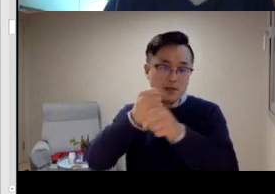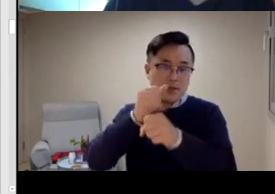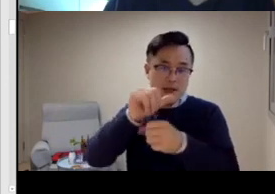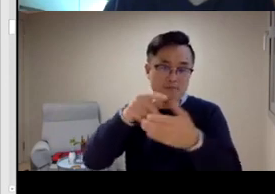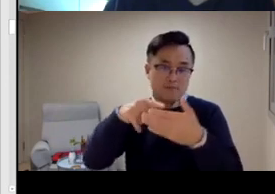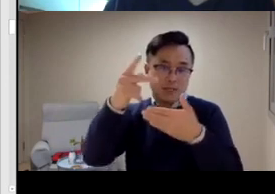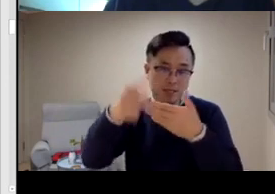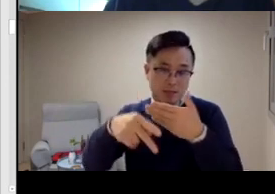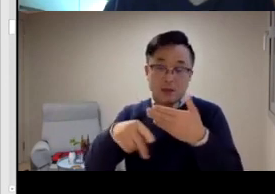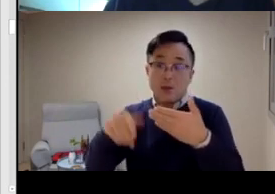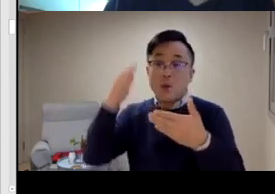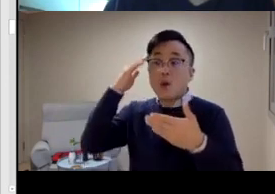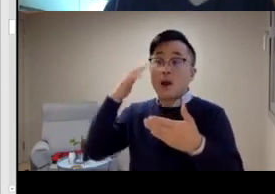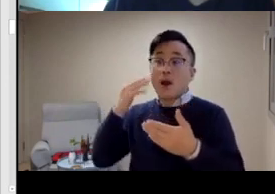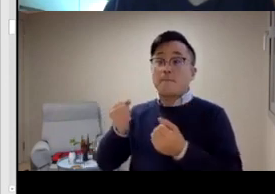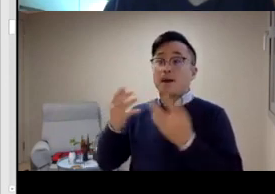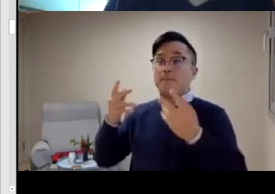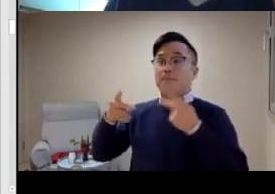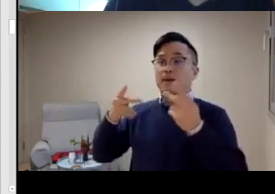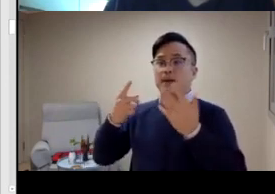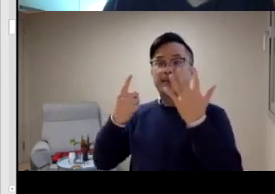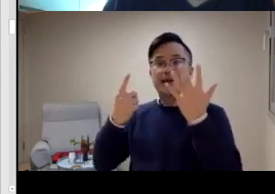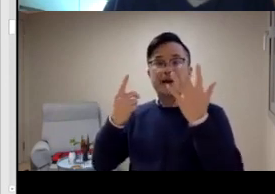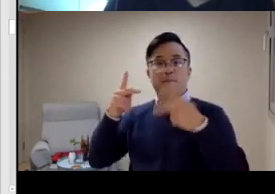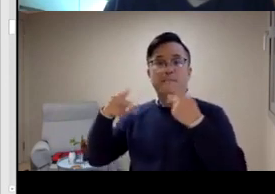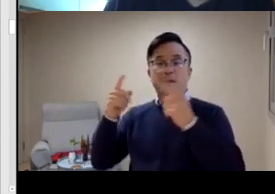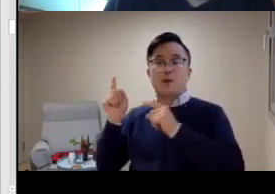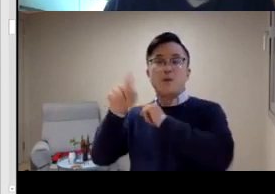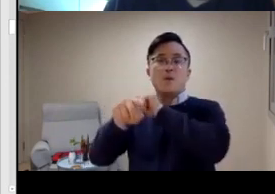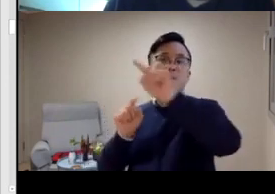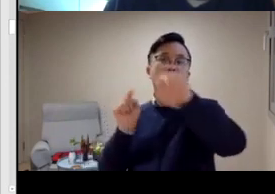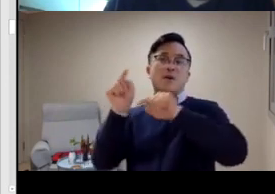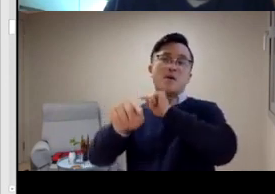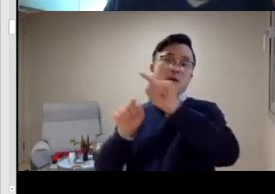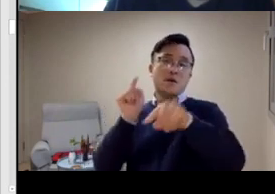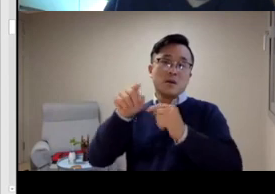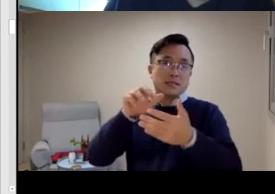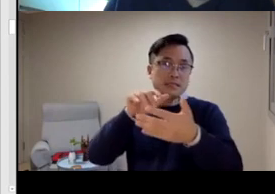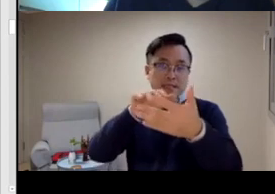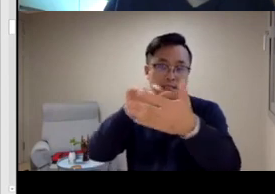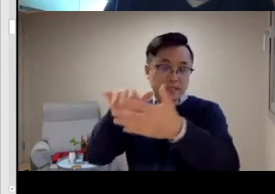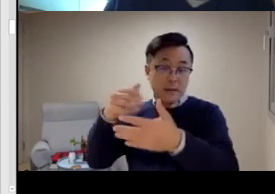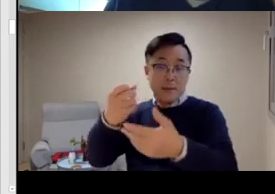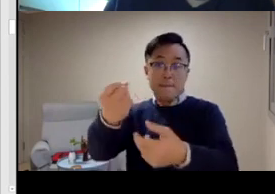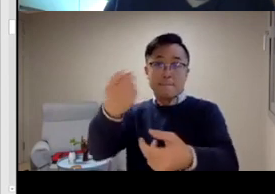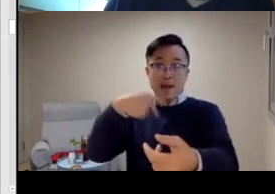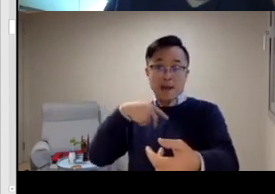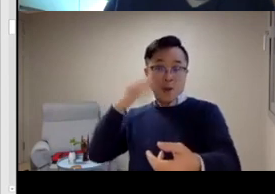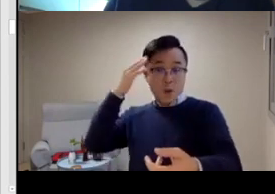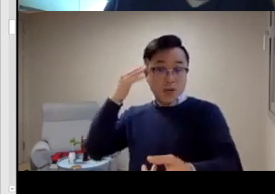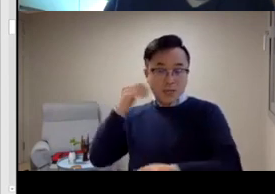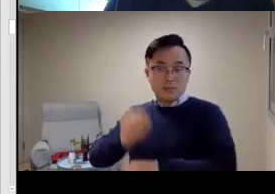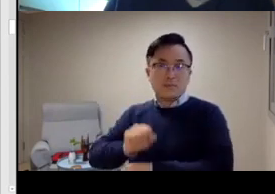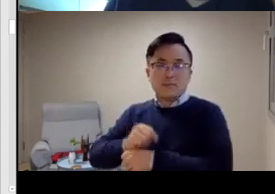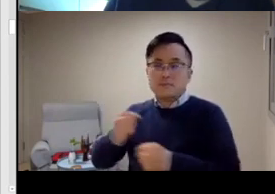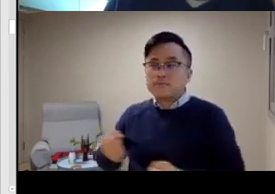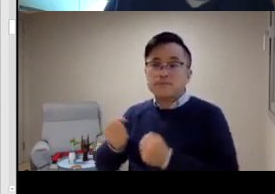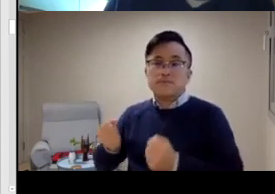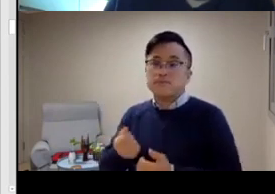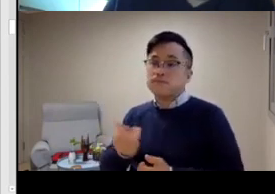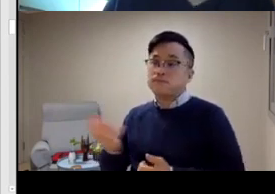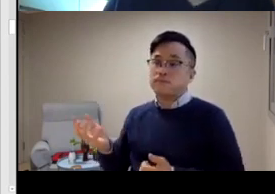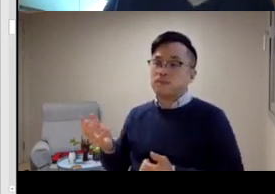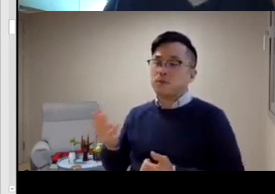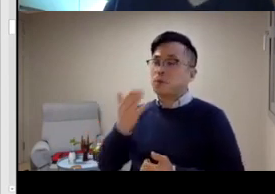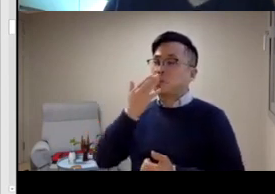And several Deaf women, several Deaf Korean women have been involved in there. There are six women who've gone to that project, each of them for one